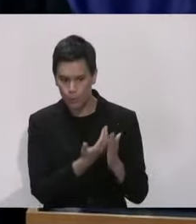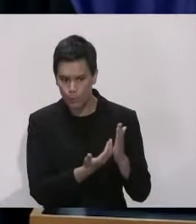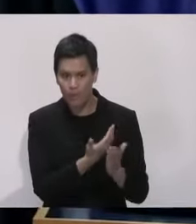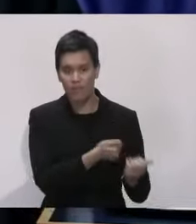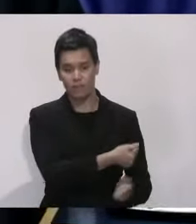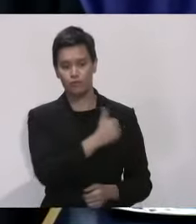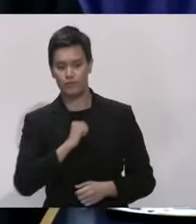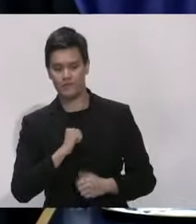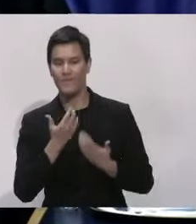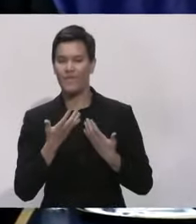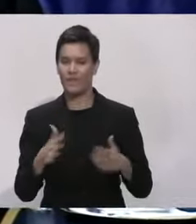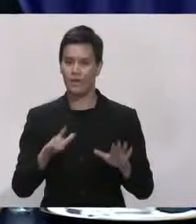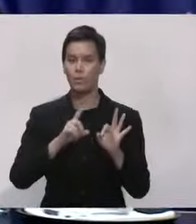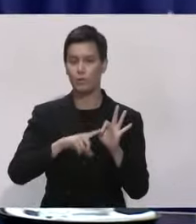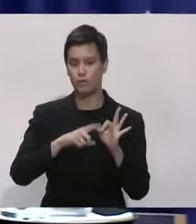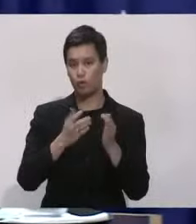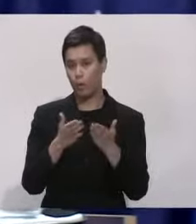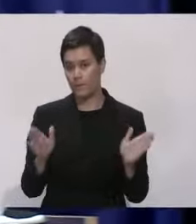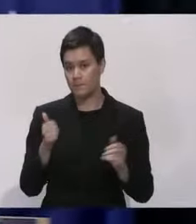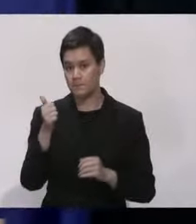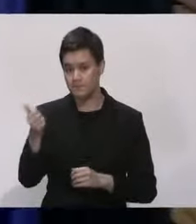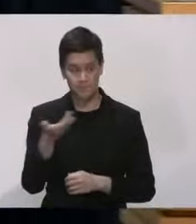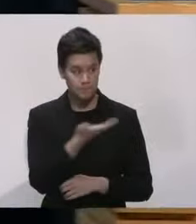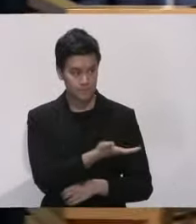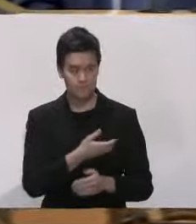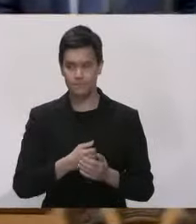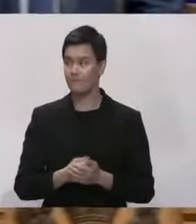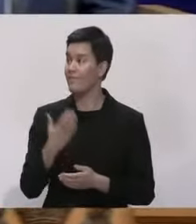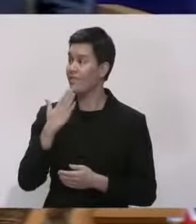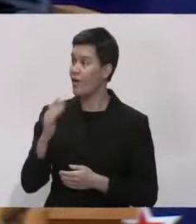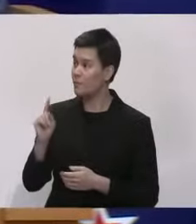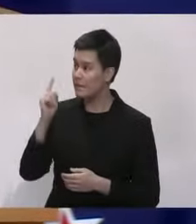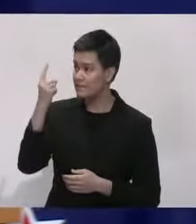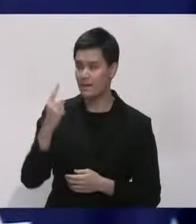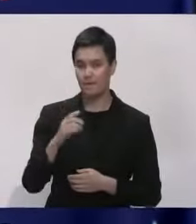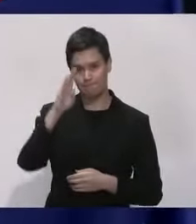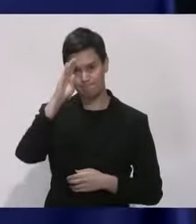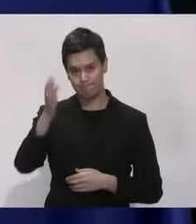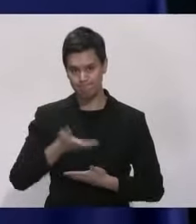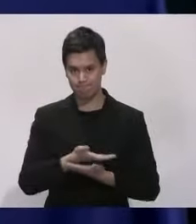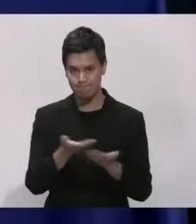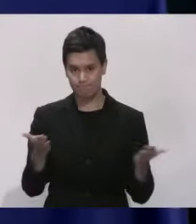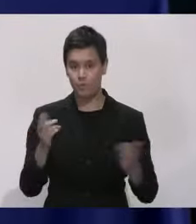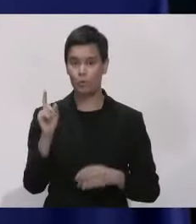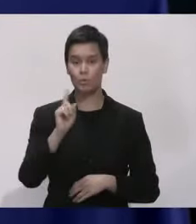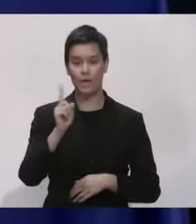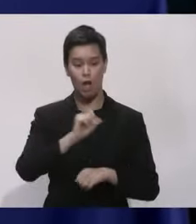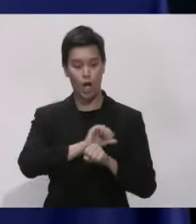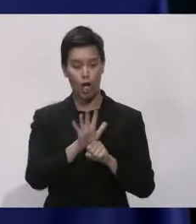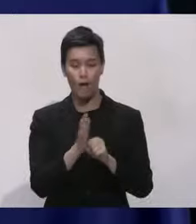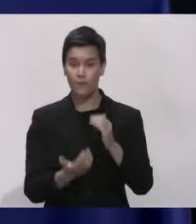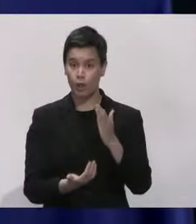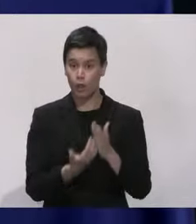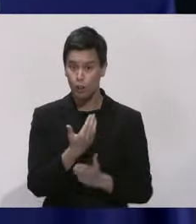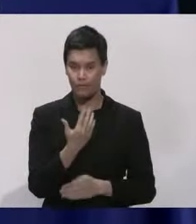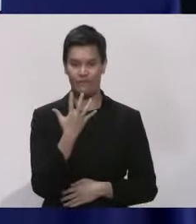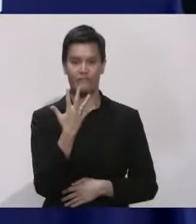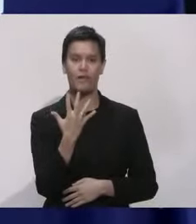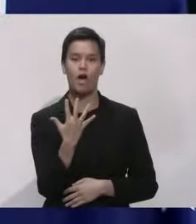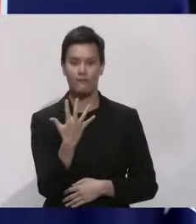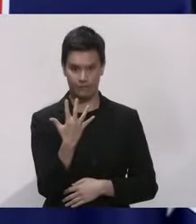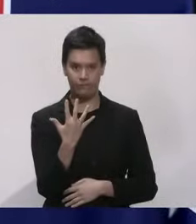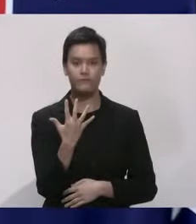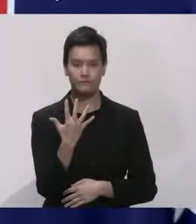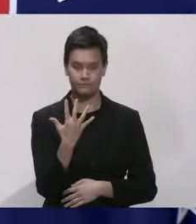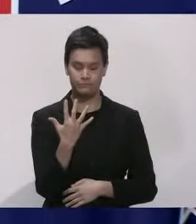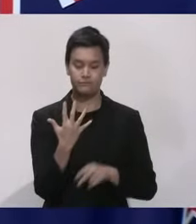then we'll go to questions. So Director General. Thank you Minister. Kia ora koutou katoa. So today there are five new cases of COVID-19 to report.